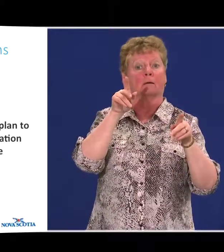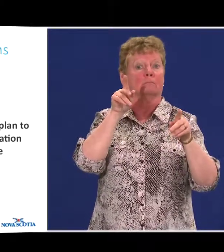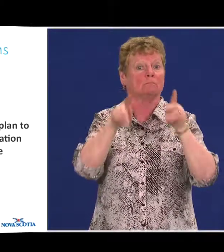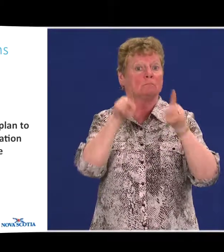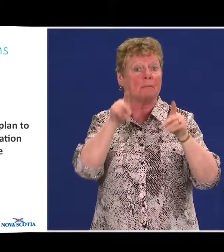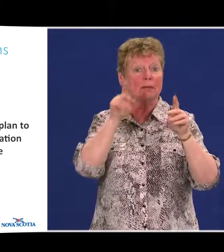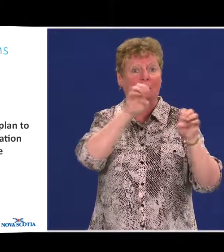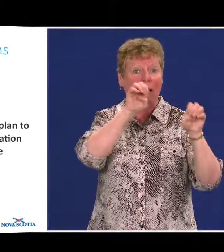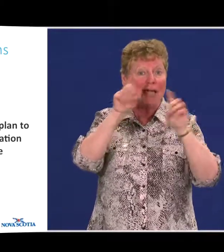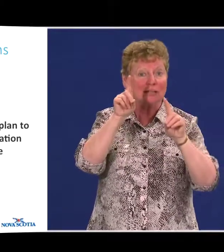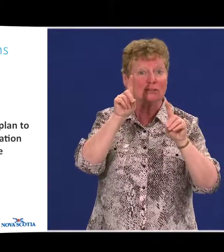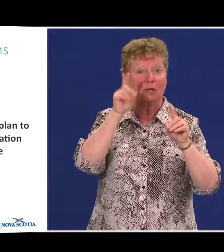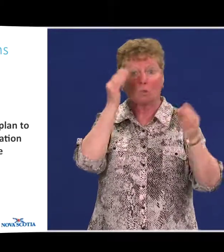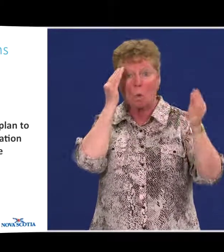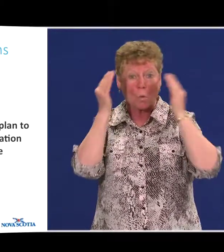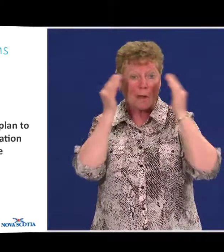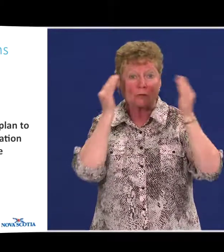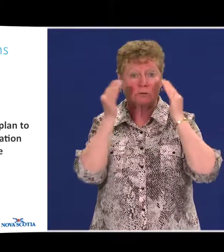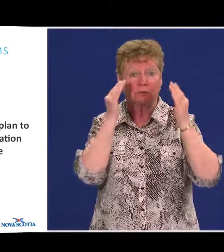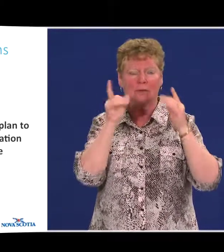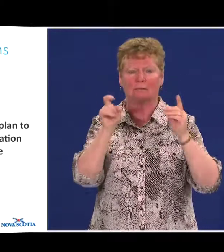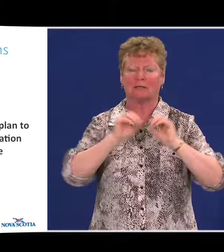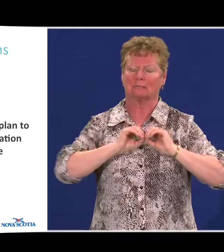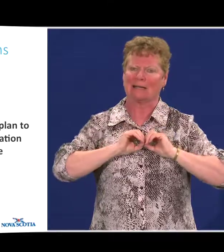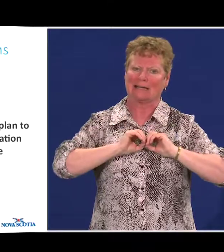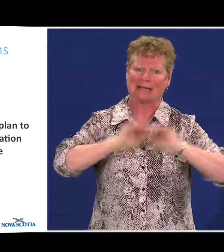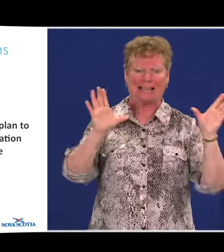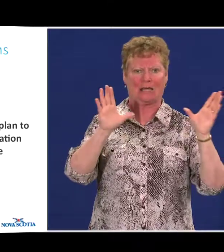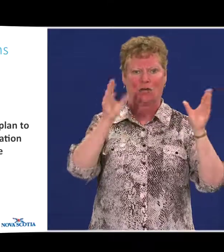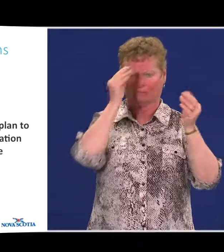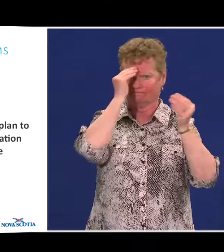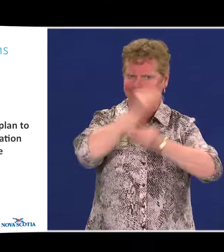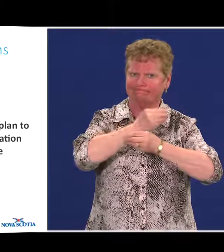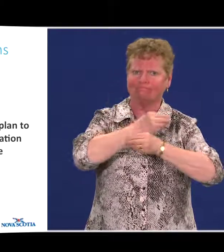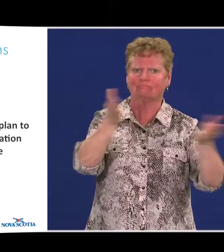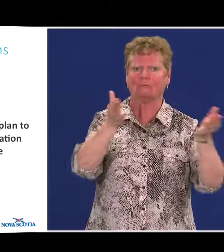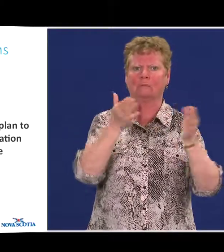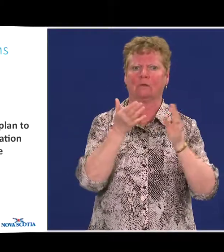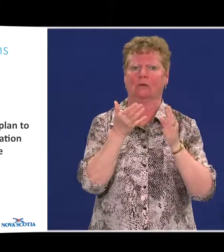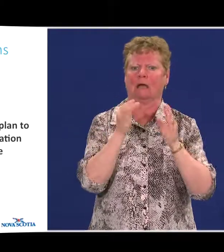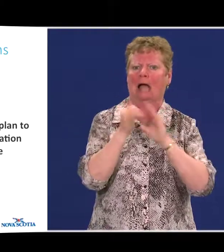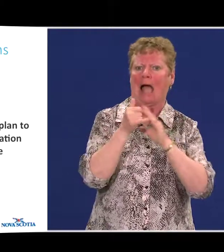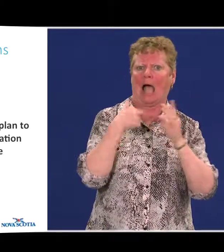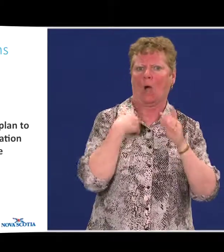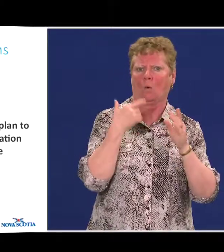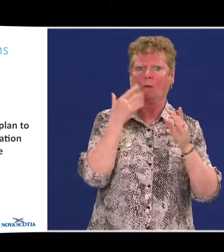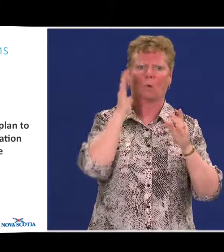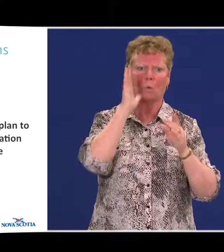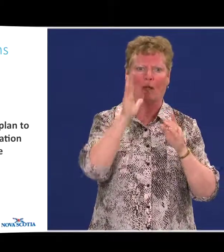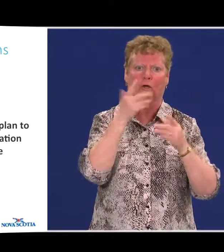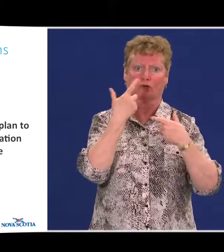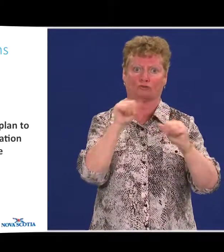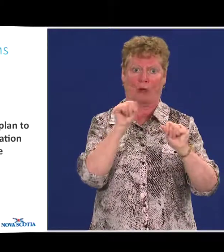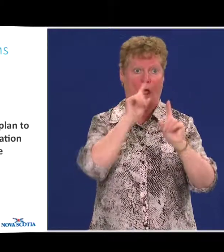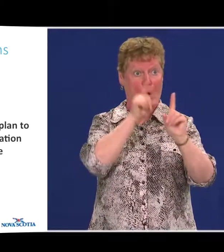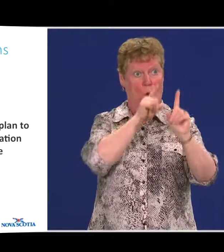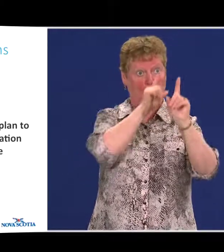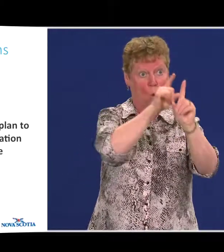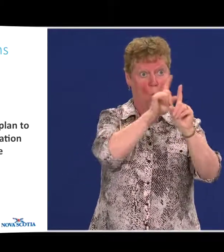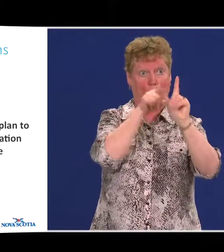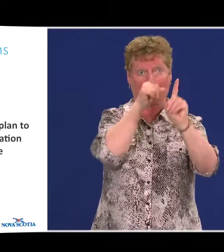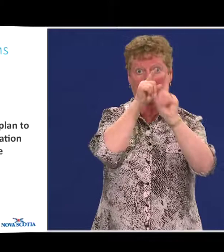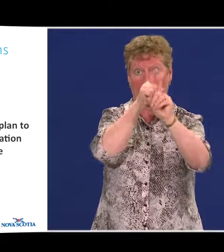campaign needs to provide clear communication about how we plan to meet each goal of our new